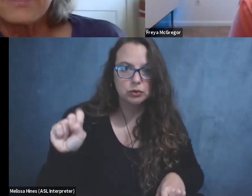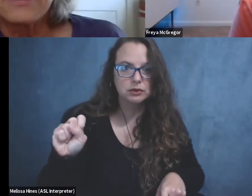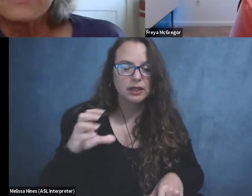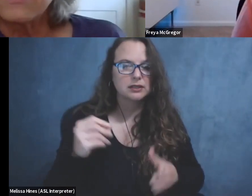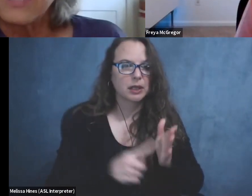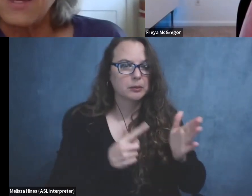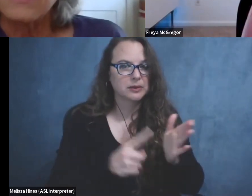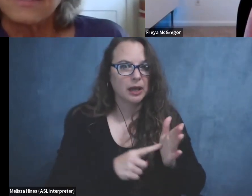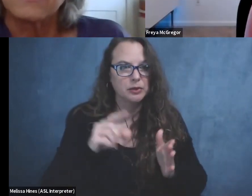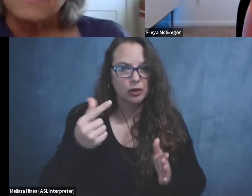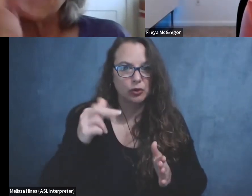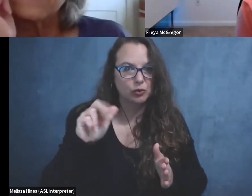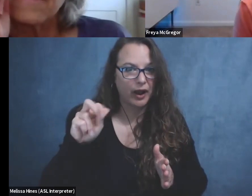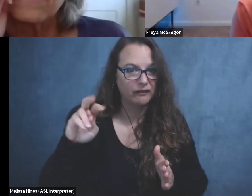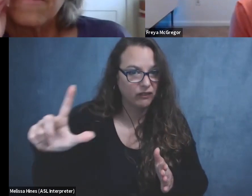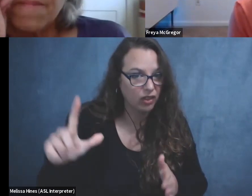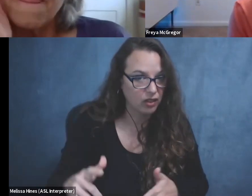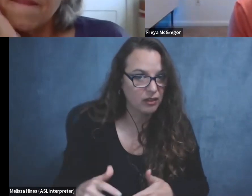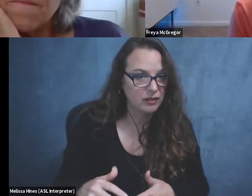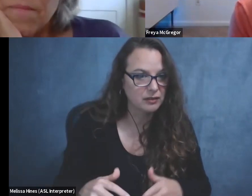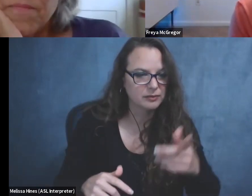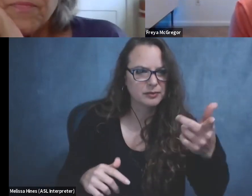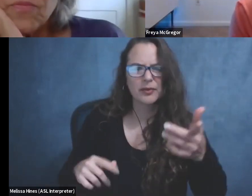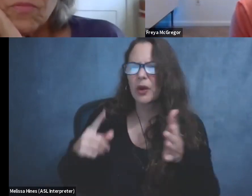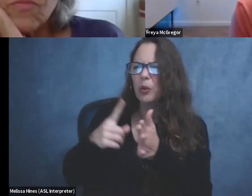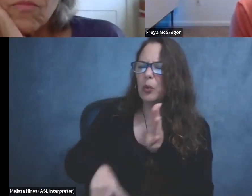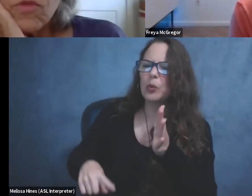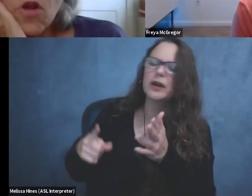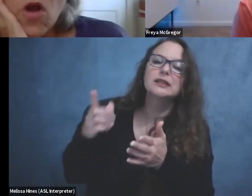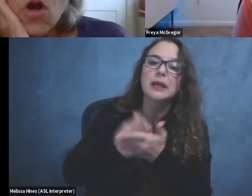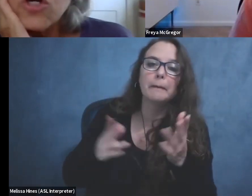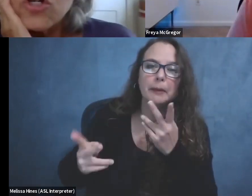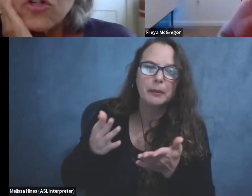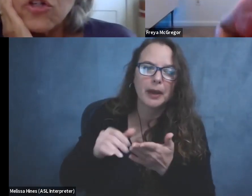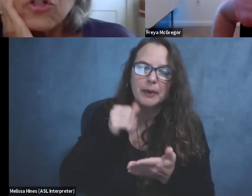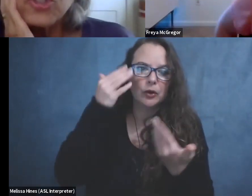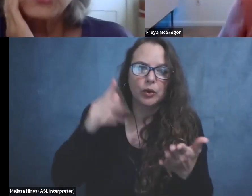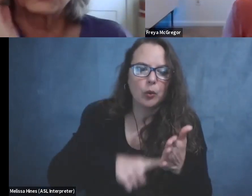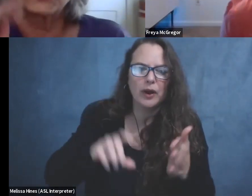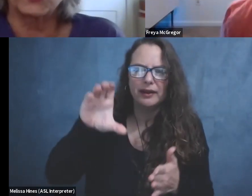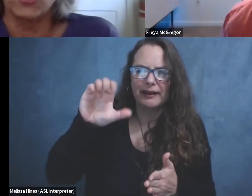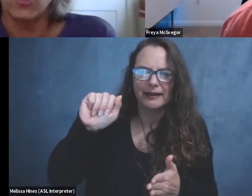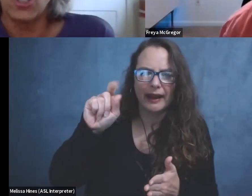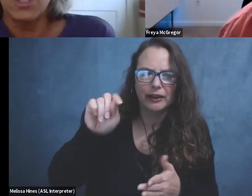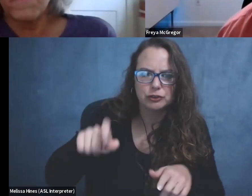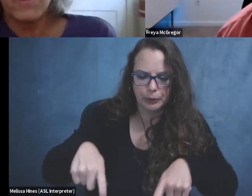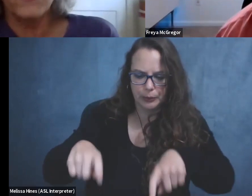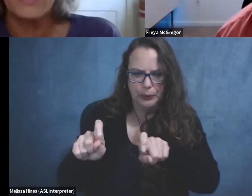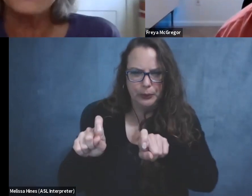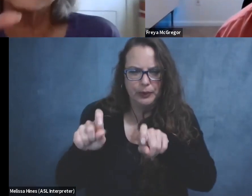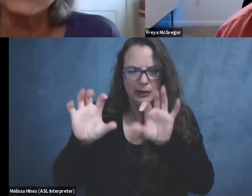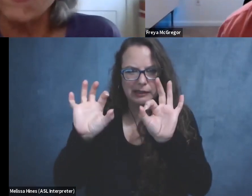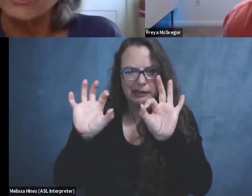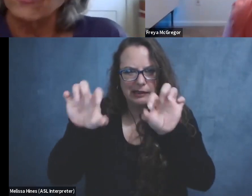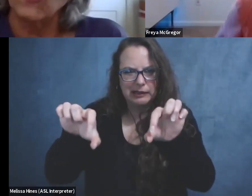Sure. And for those who don't know what a caster is, um, do you want to explain real quick? Just want to sure. Um,